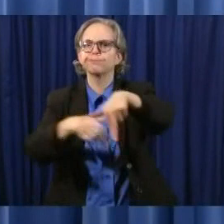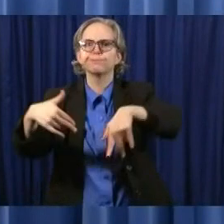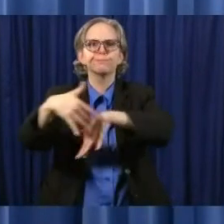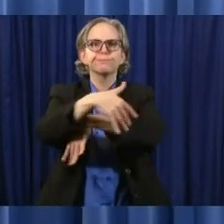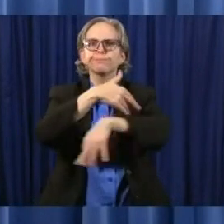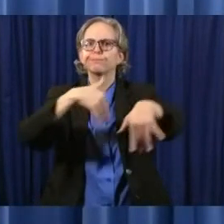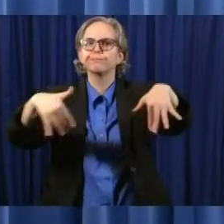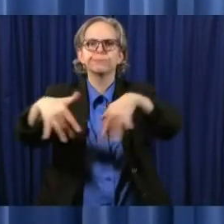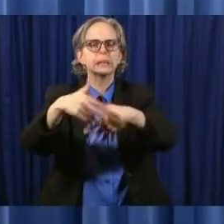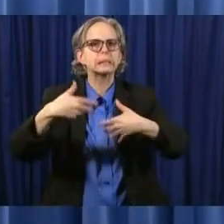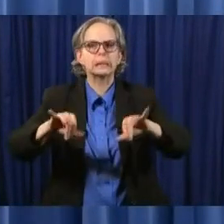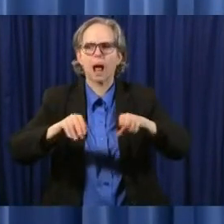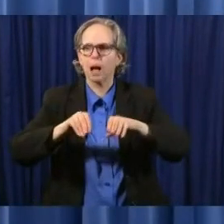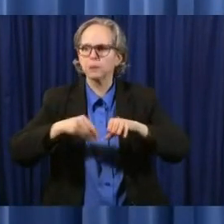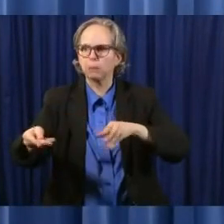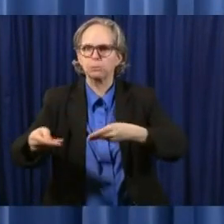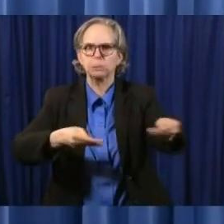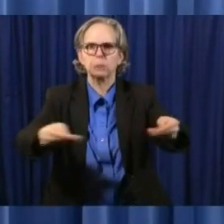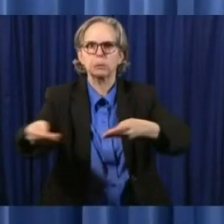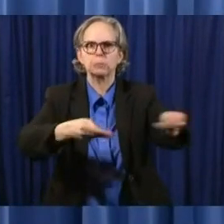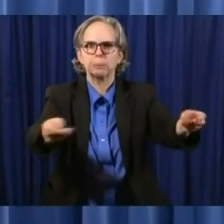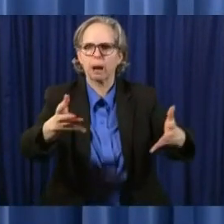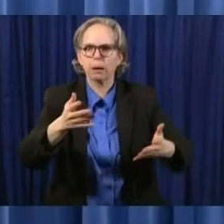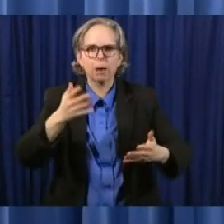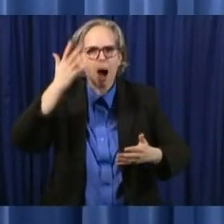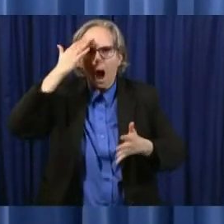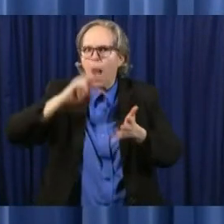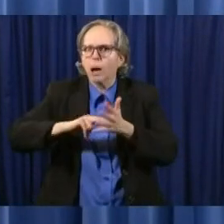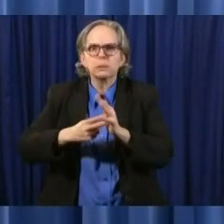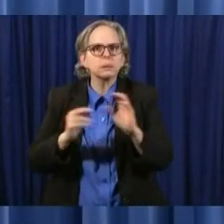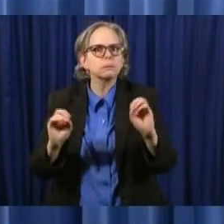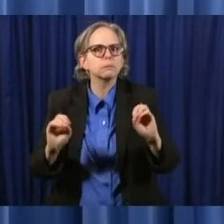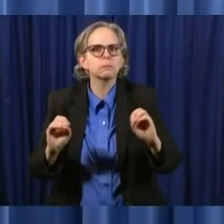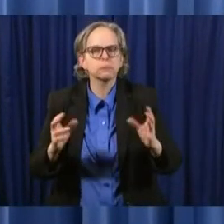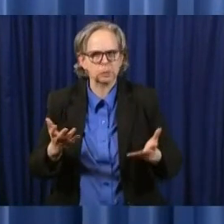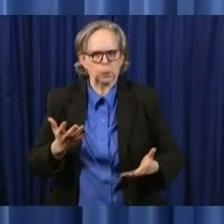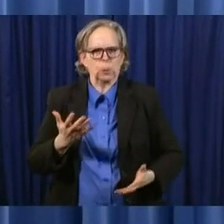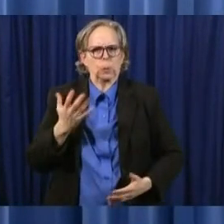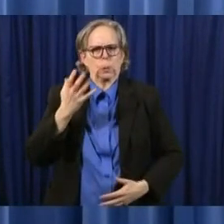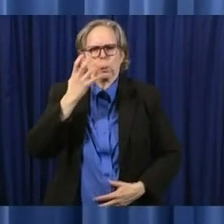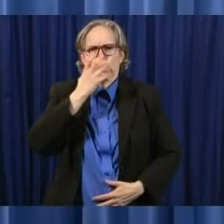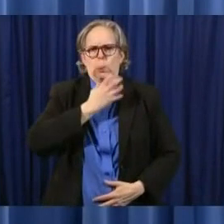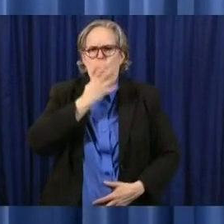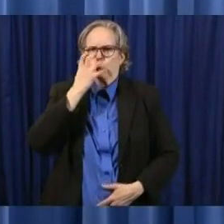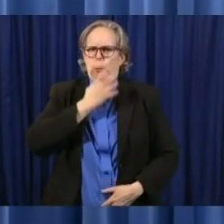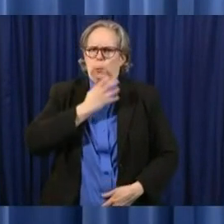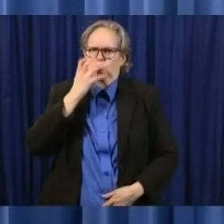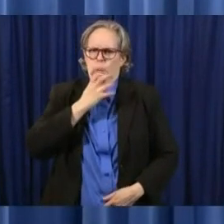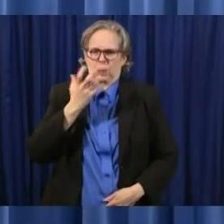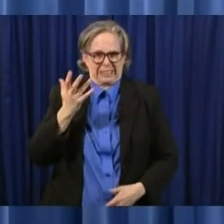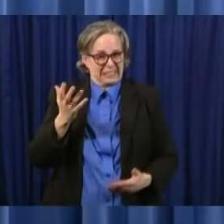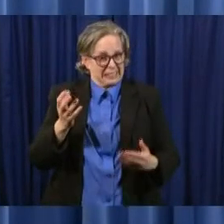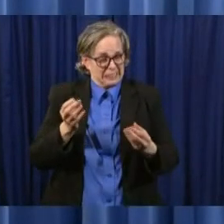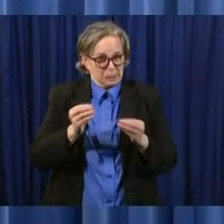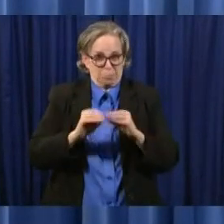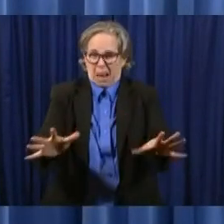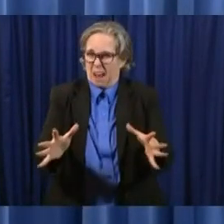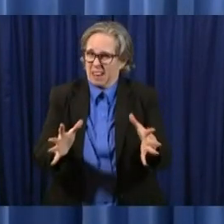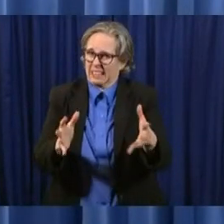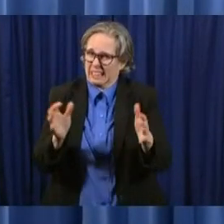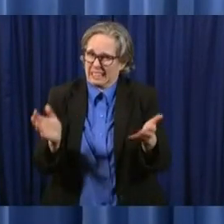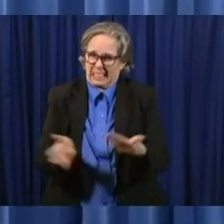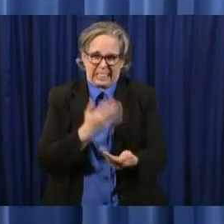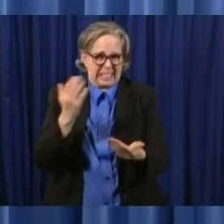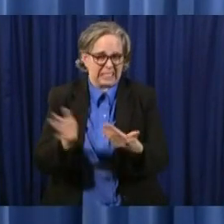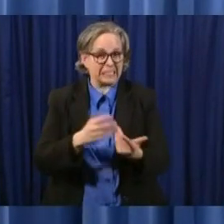they go out and they intermix with a bunch of other people and they could be spreading it to you know a a bunch